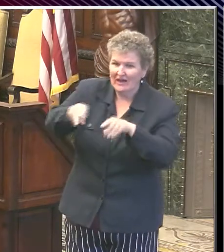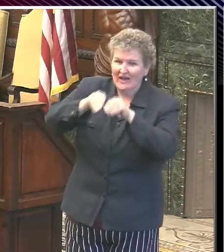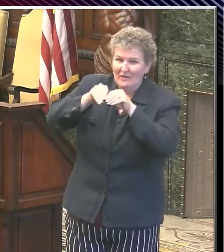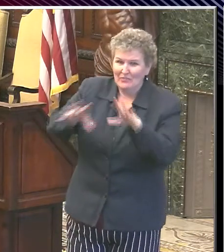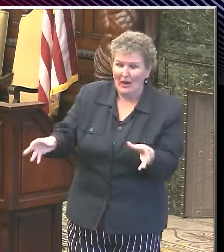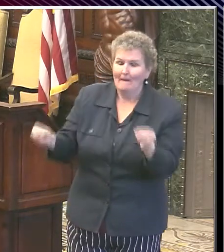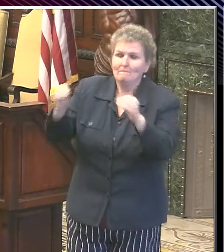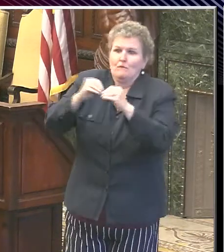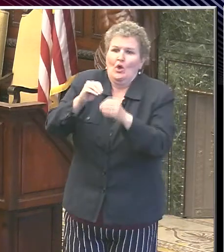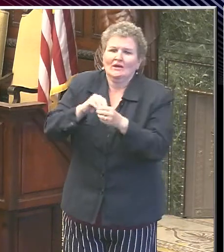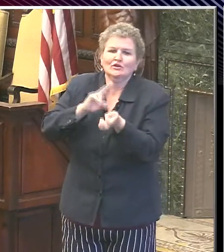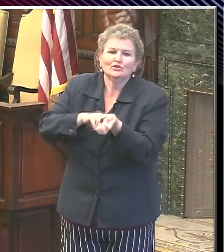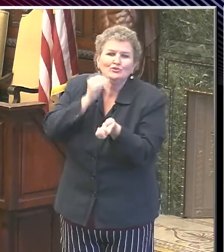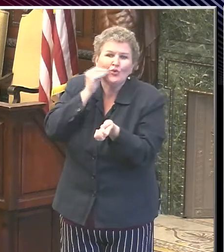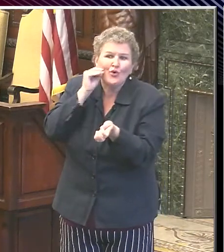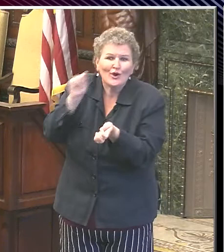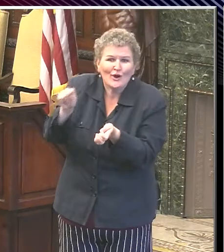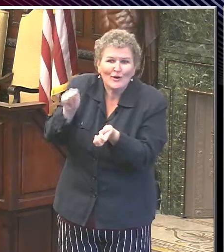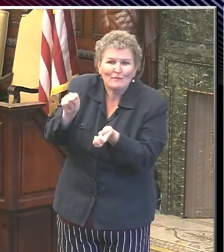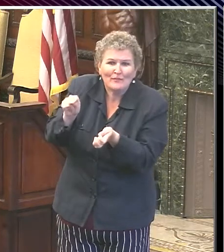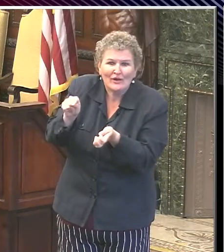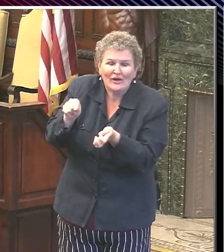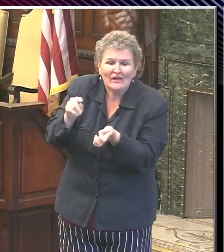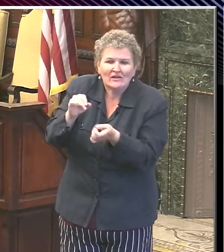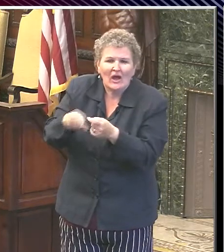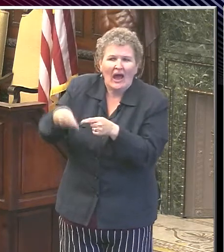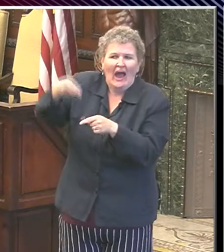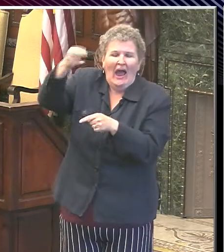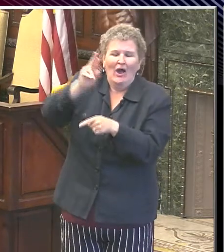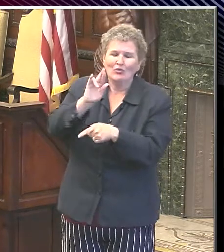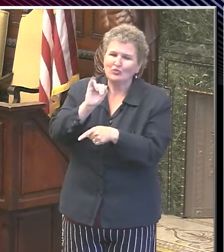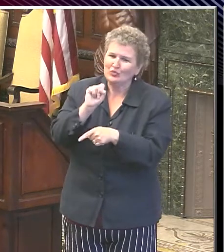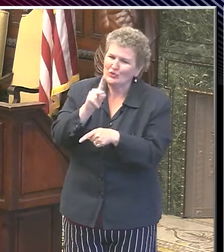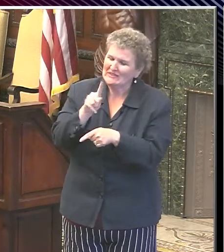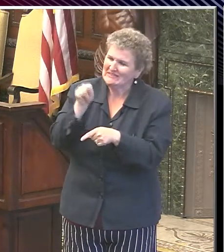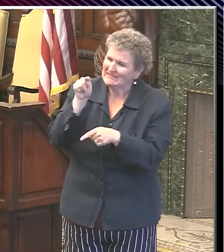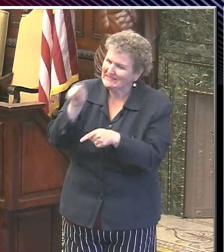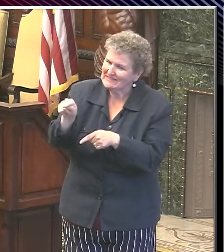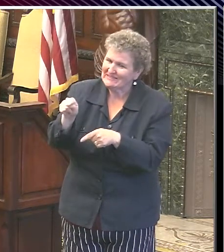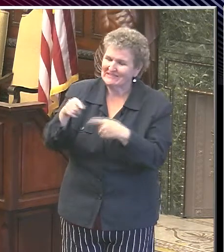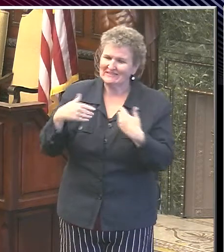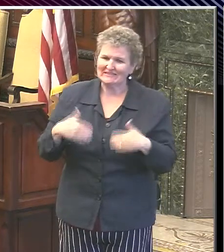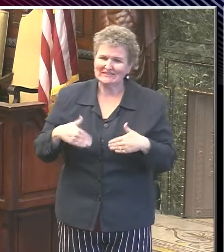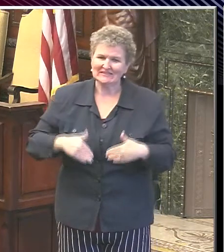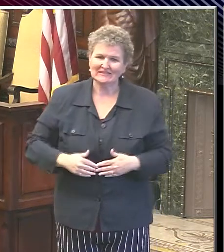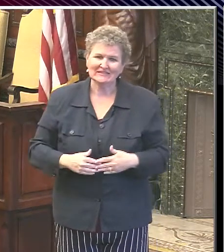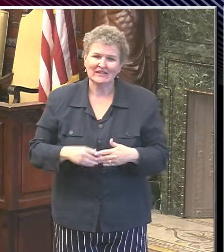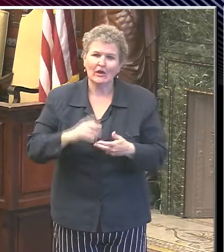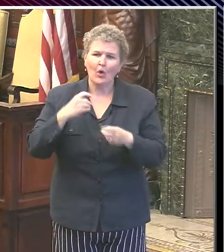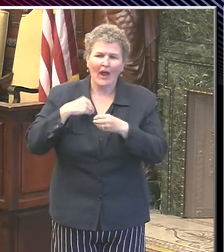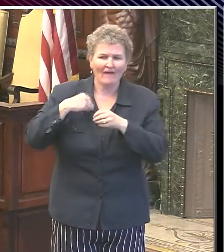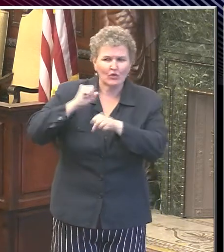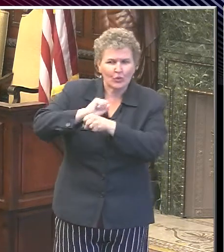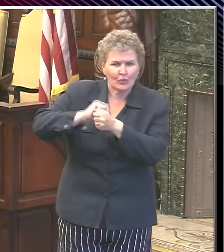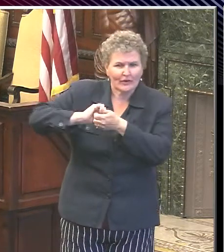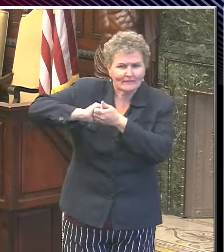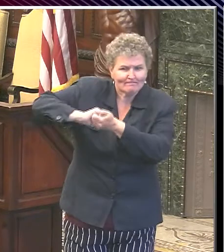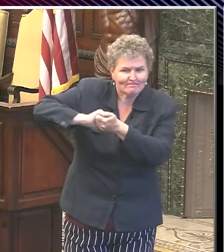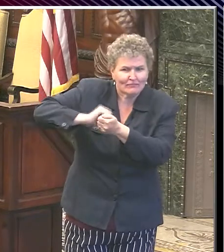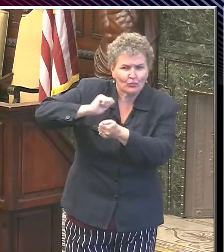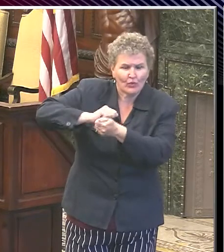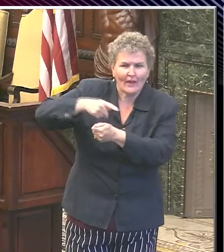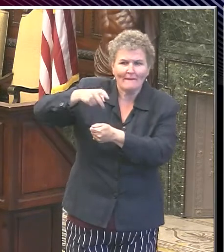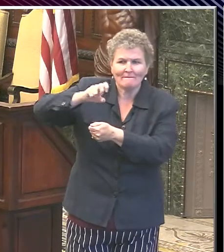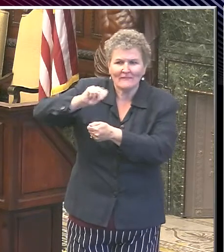risk situation of any of the situations across the entire city. And so we are now working collaboratively with Penn Medicine, with